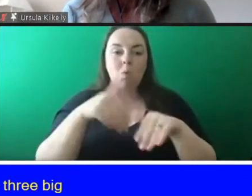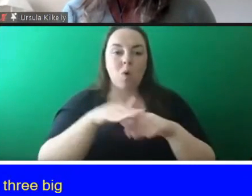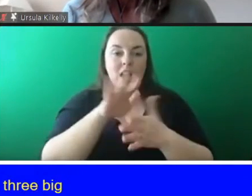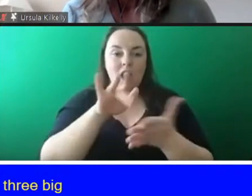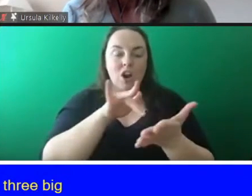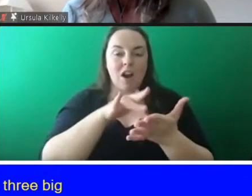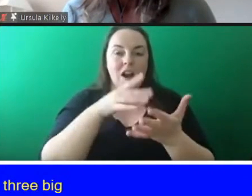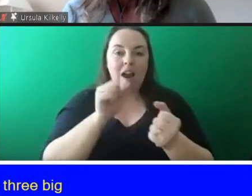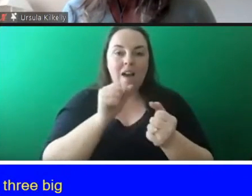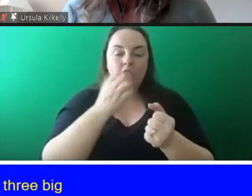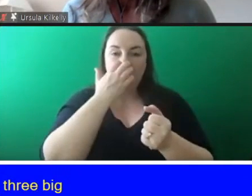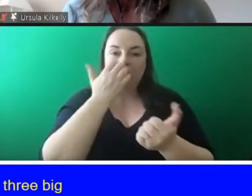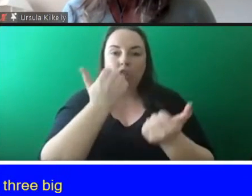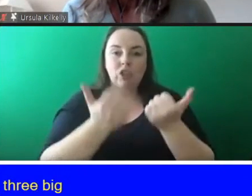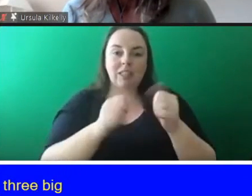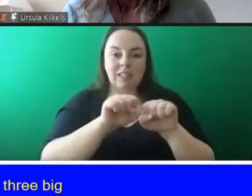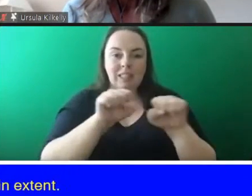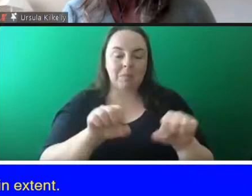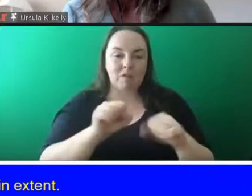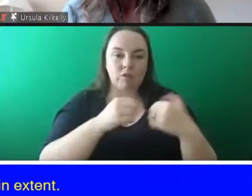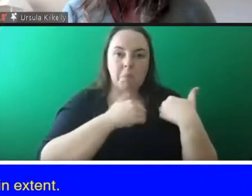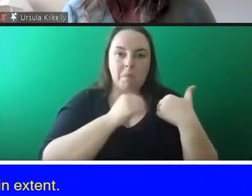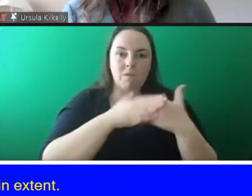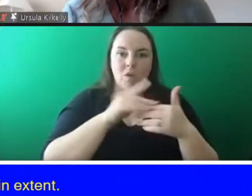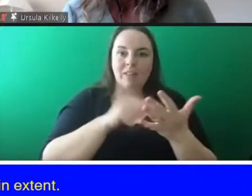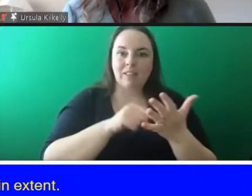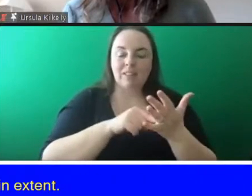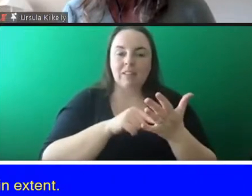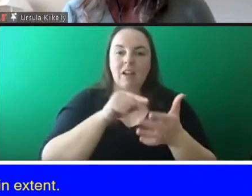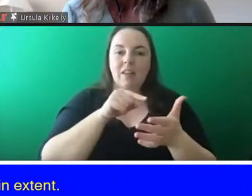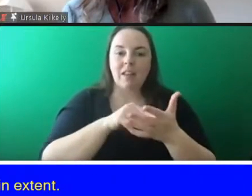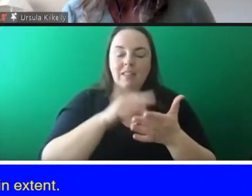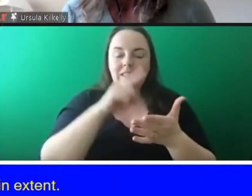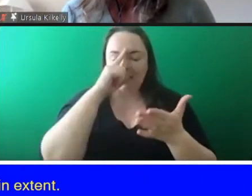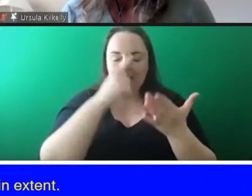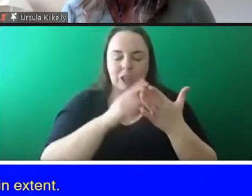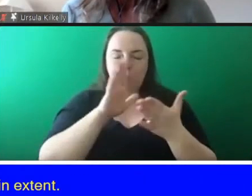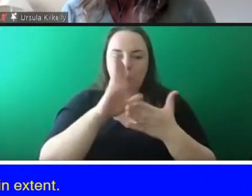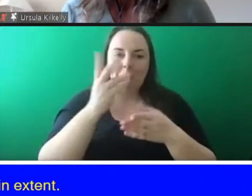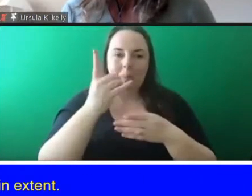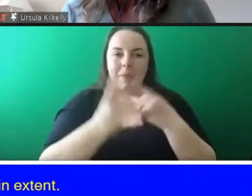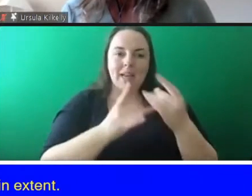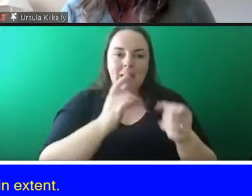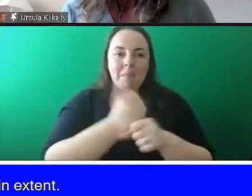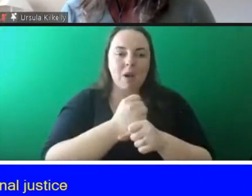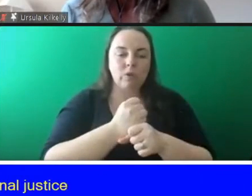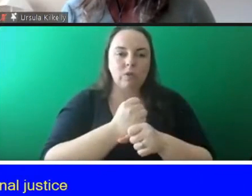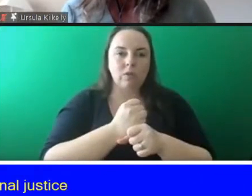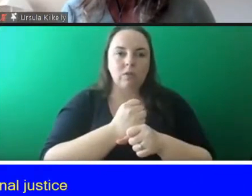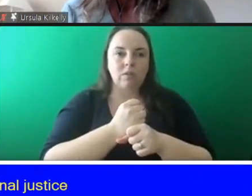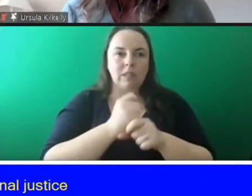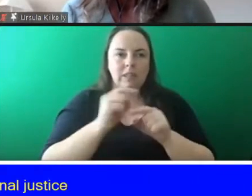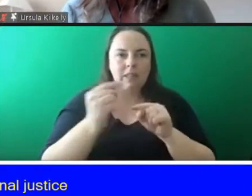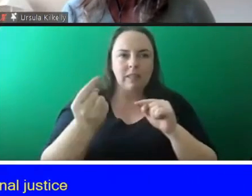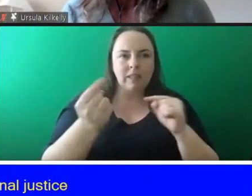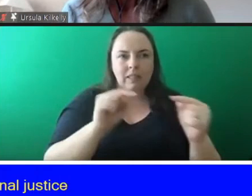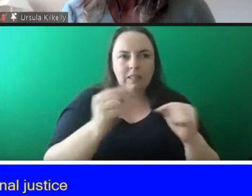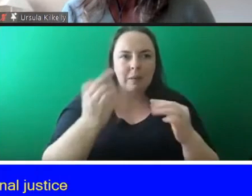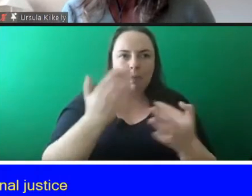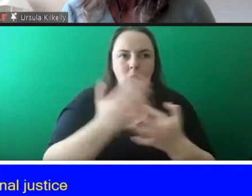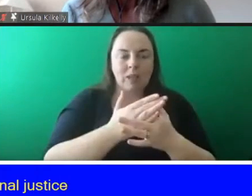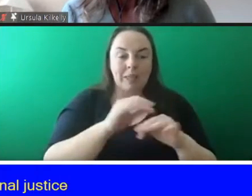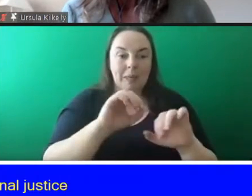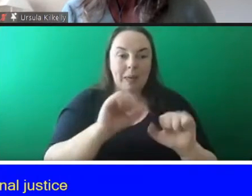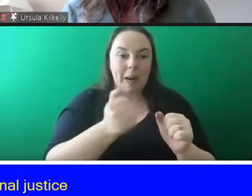bit that the criminal justice system is responsible for and there's a decision to be made about the tension between keeping